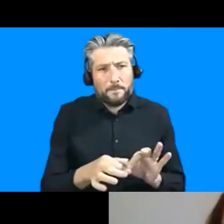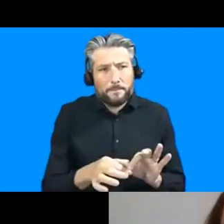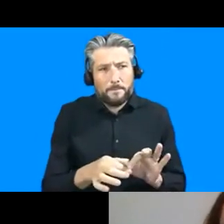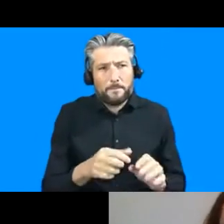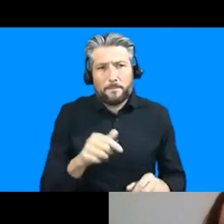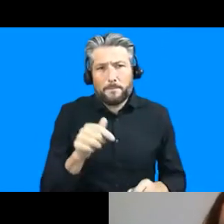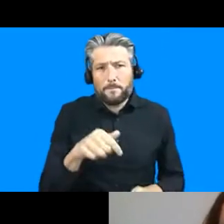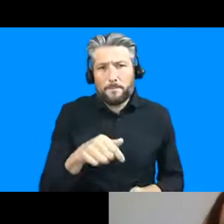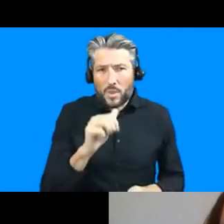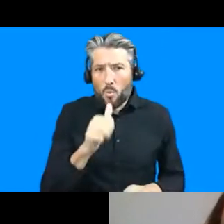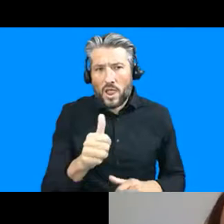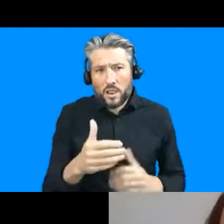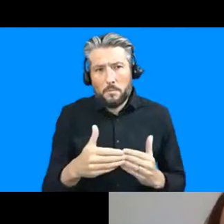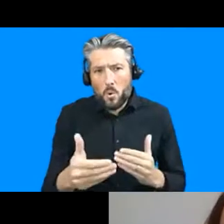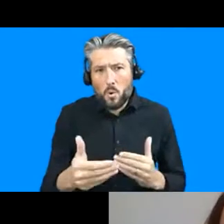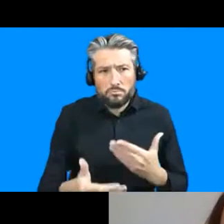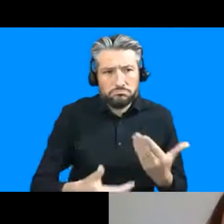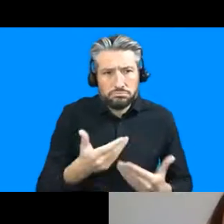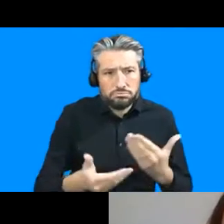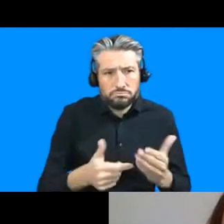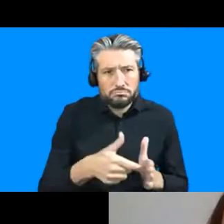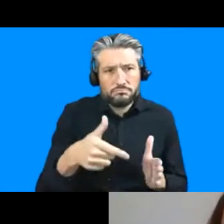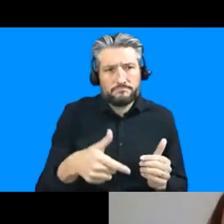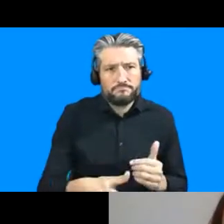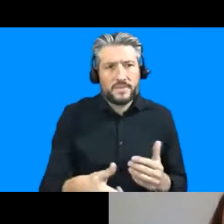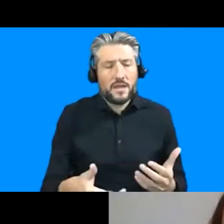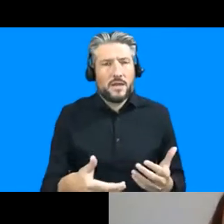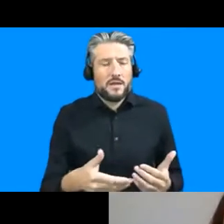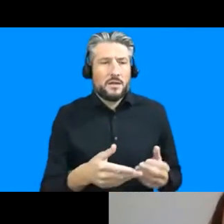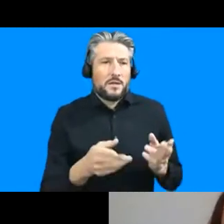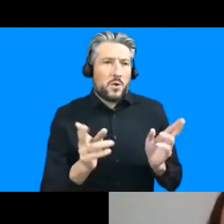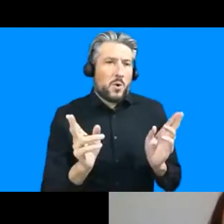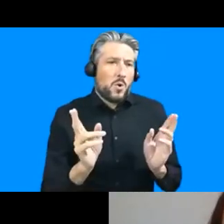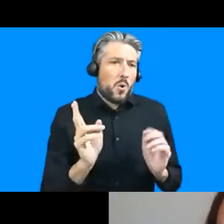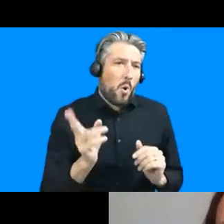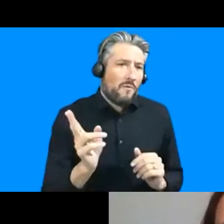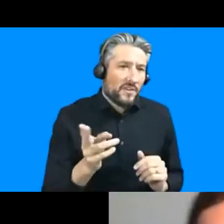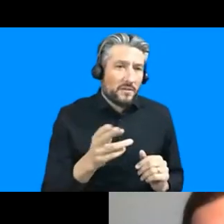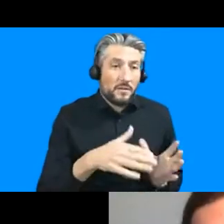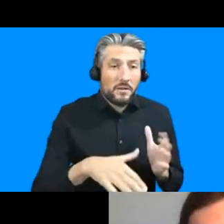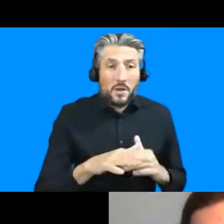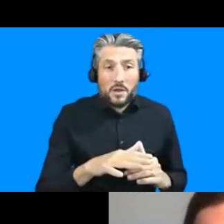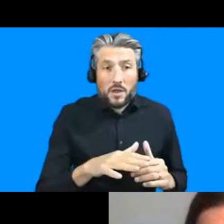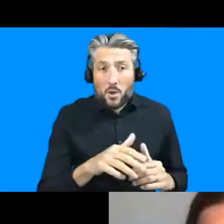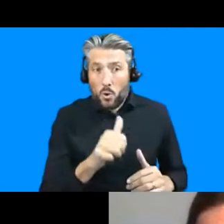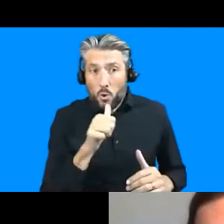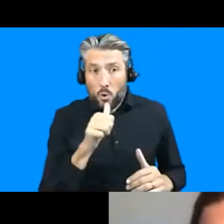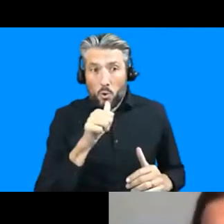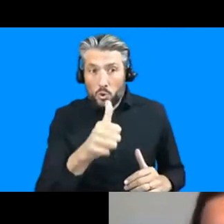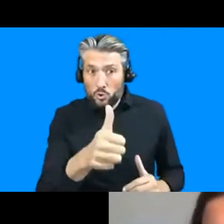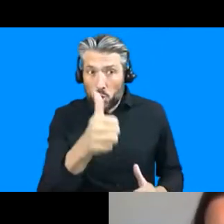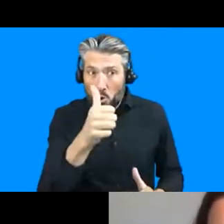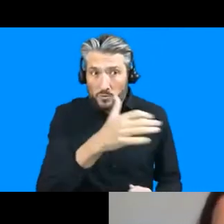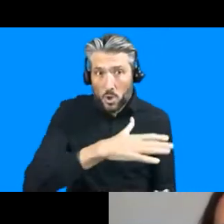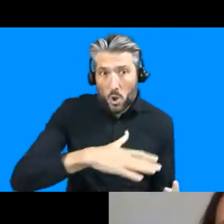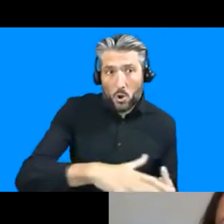um there's often limited engagement with the people who with the people who understand local dynamics by who by which i mean the residents